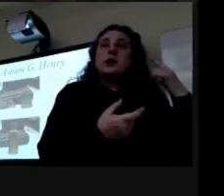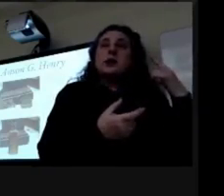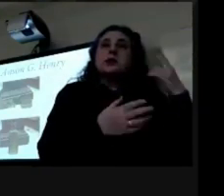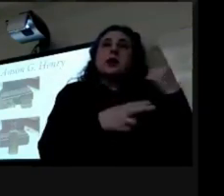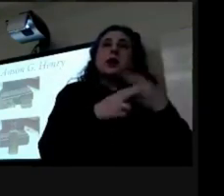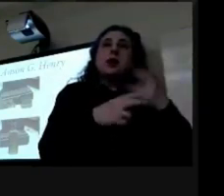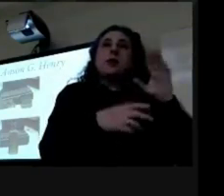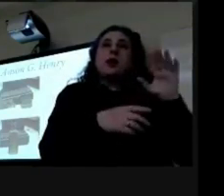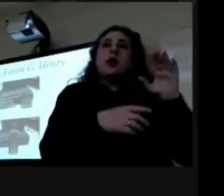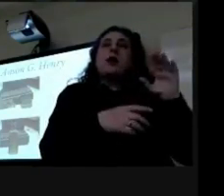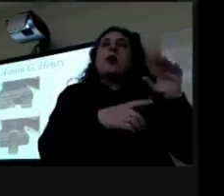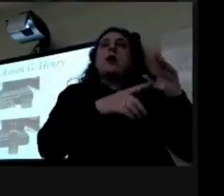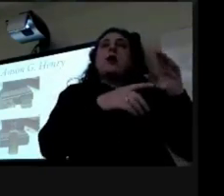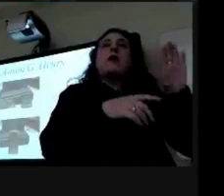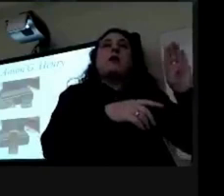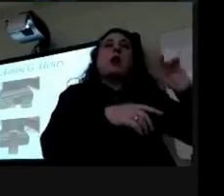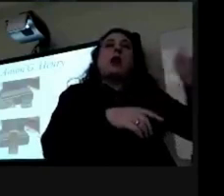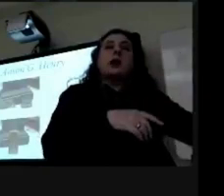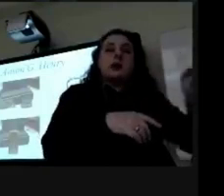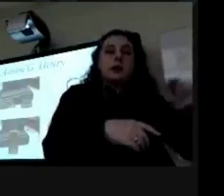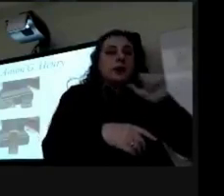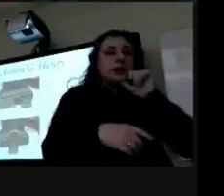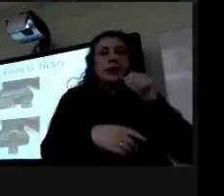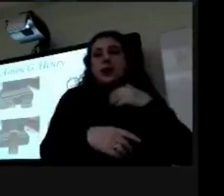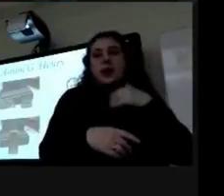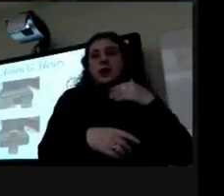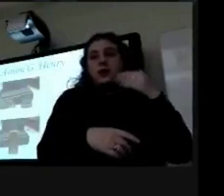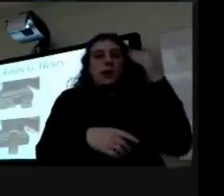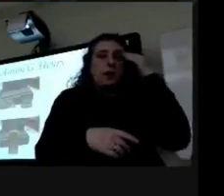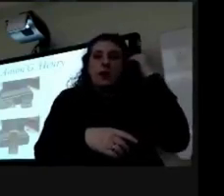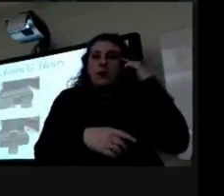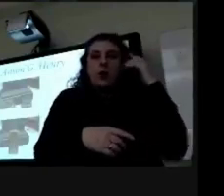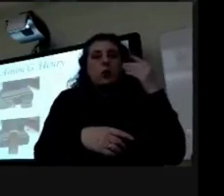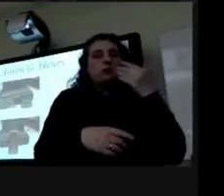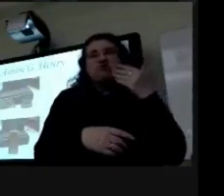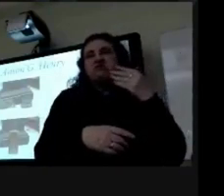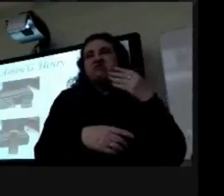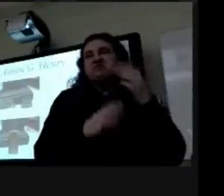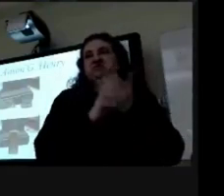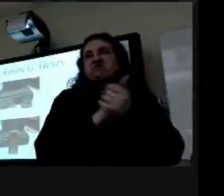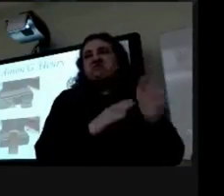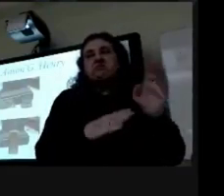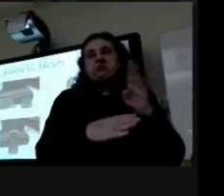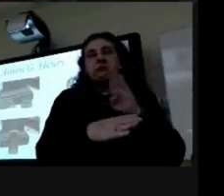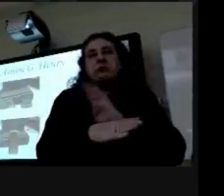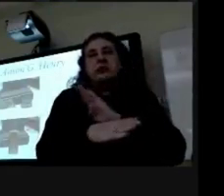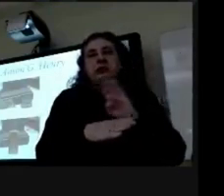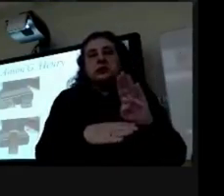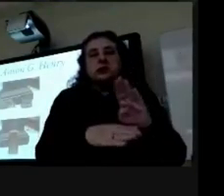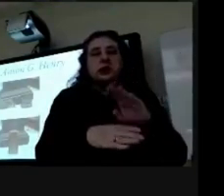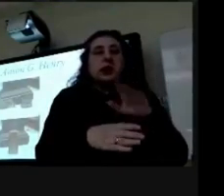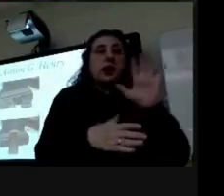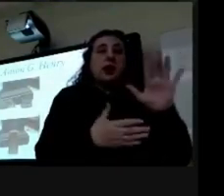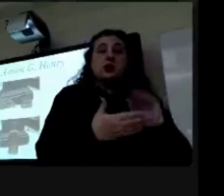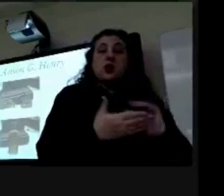uh unfortunately he didn't have much of a mind for business early uh mercantile records